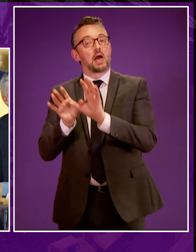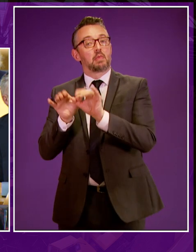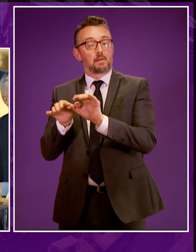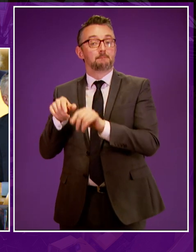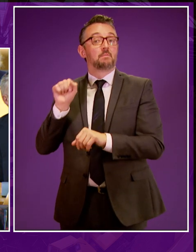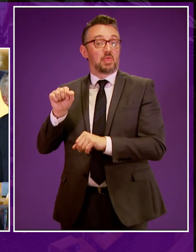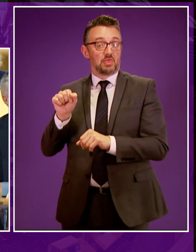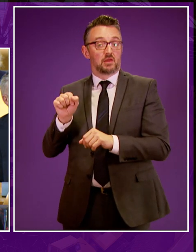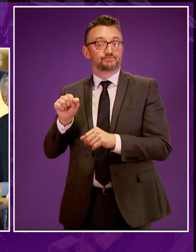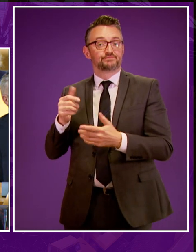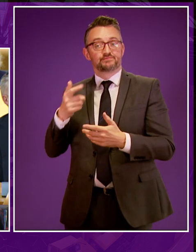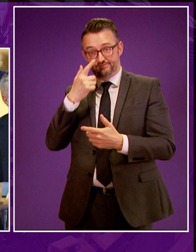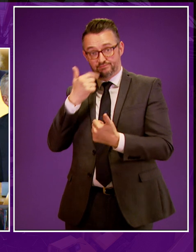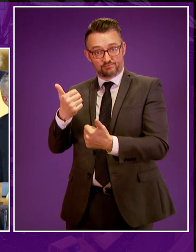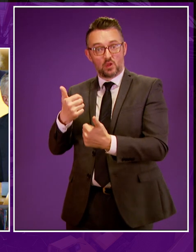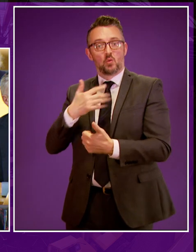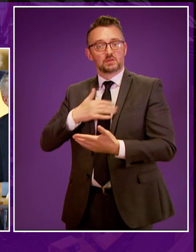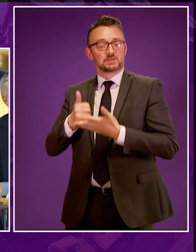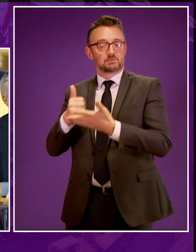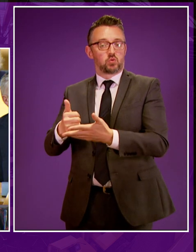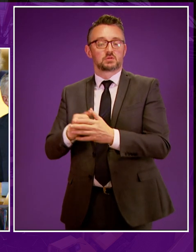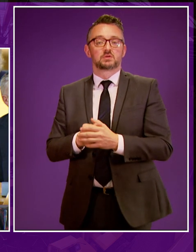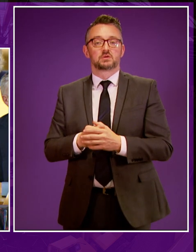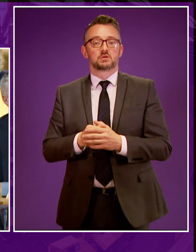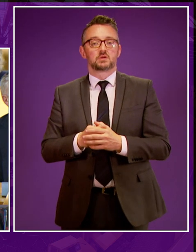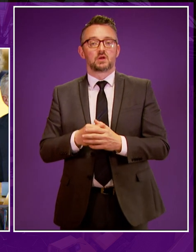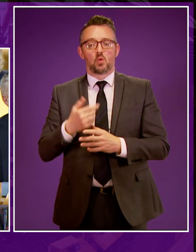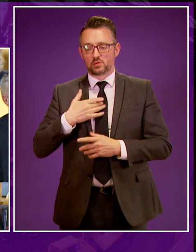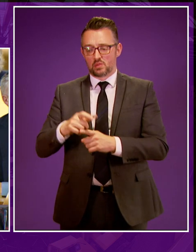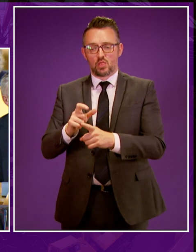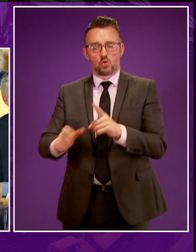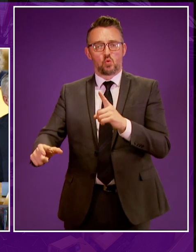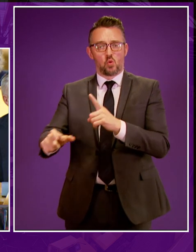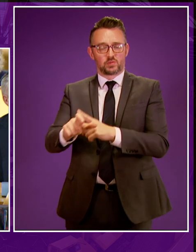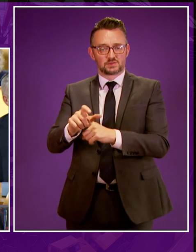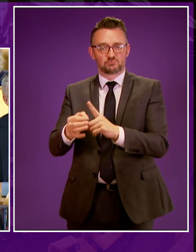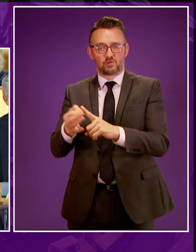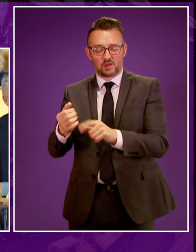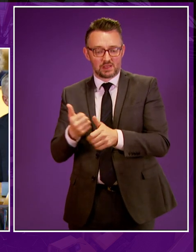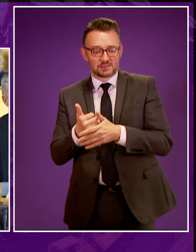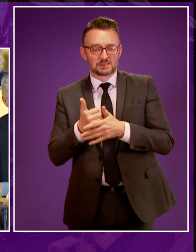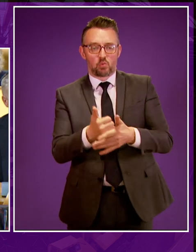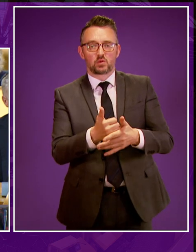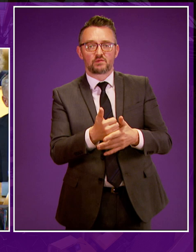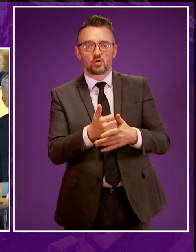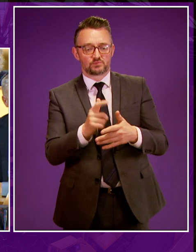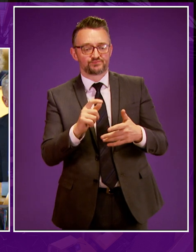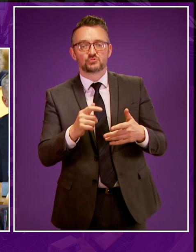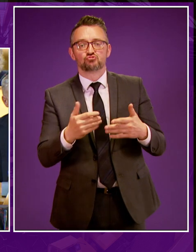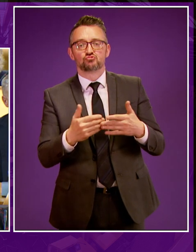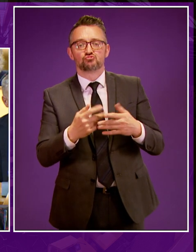this respect and we will also be supporting it. To give certainty to our communities and support to our renewables energy